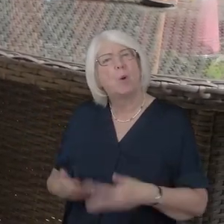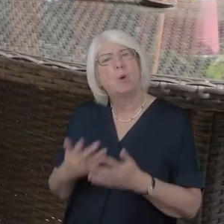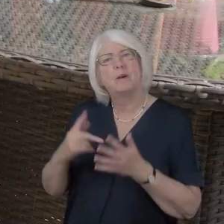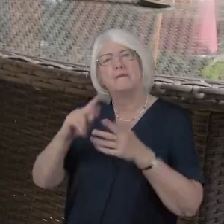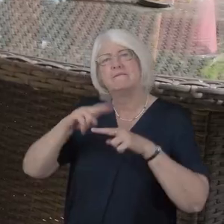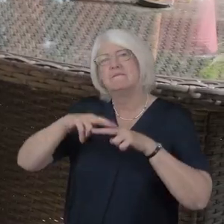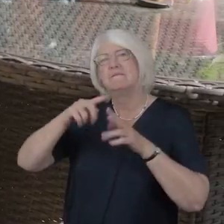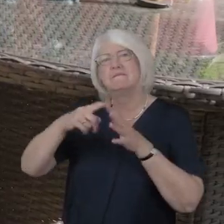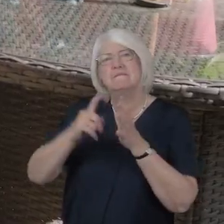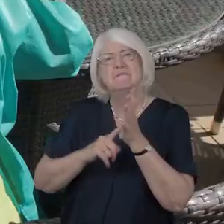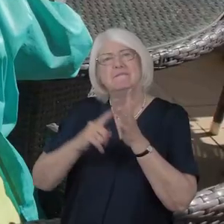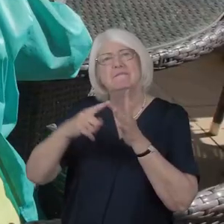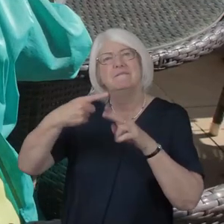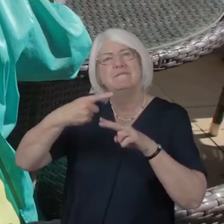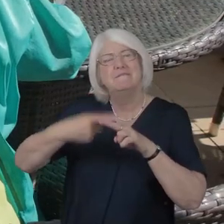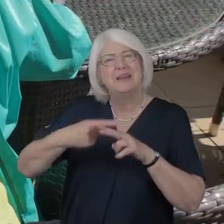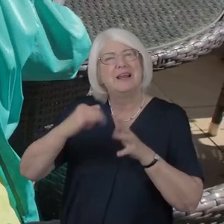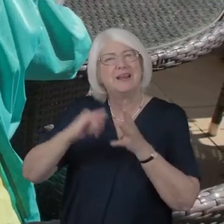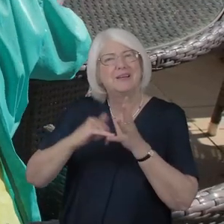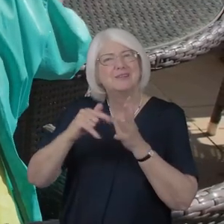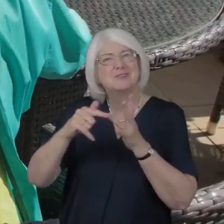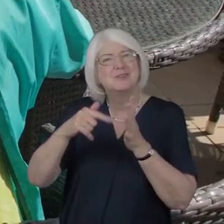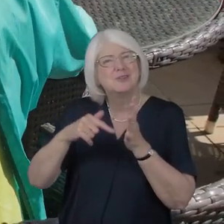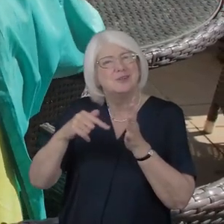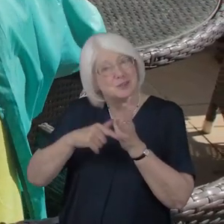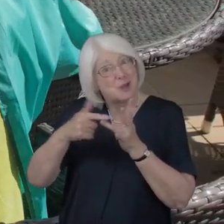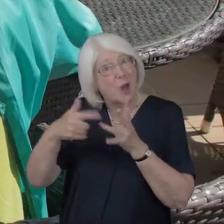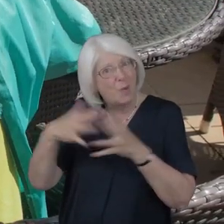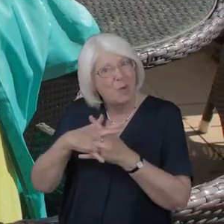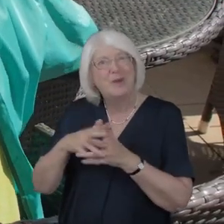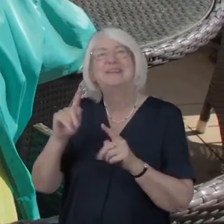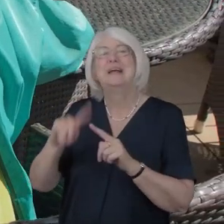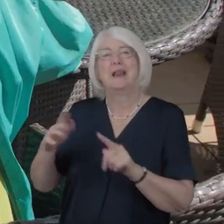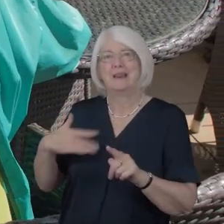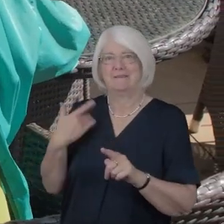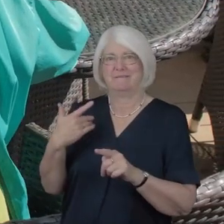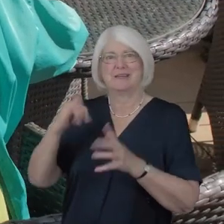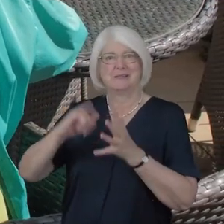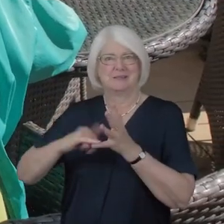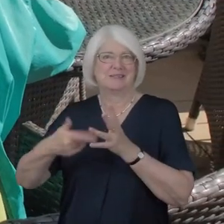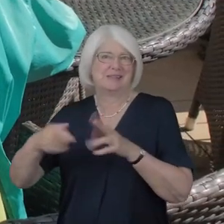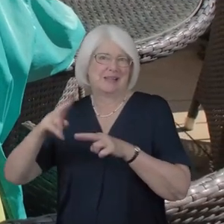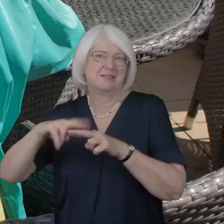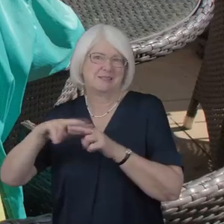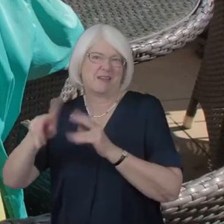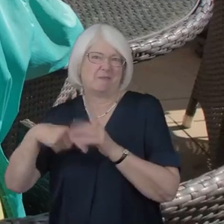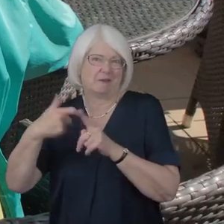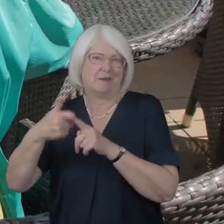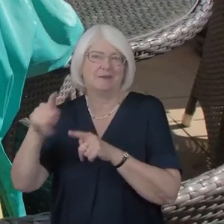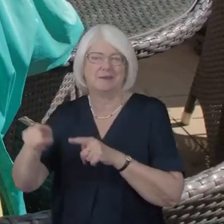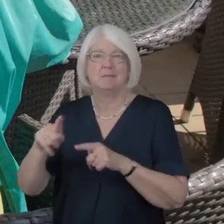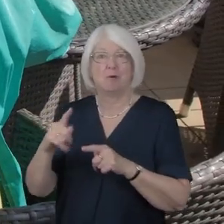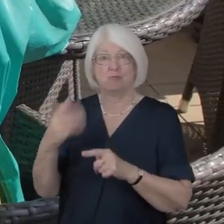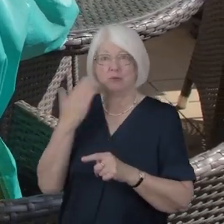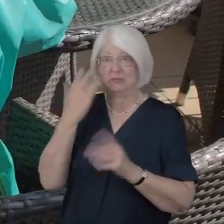Felixstowe and lived in Suffolk most of her life recently she's moved to be nearer her son